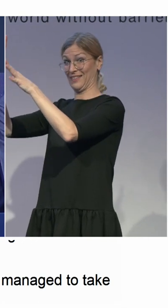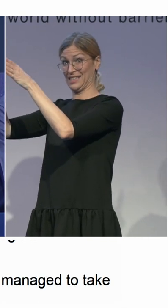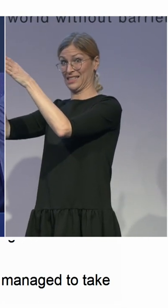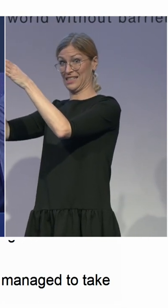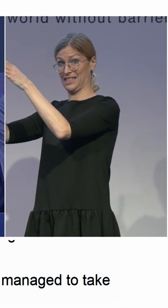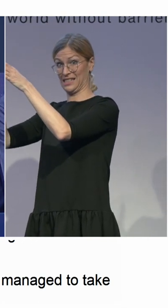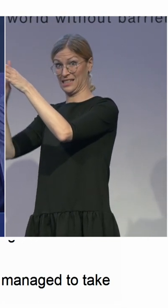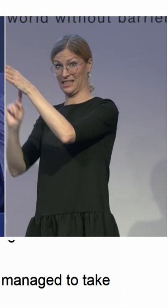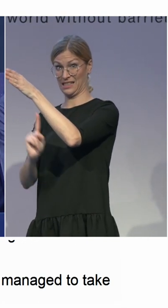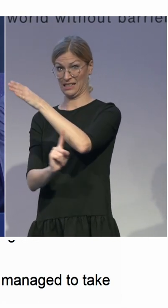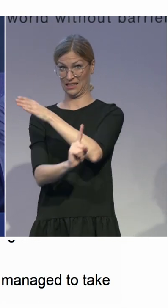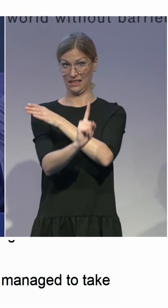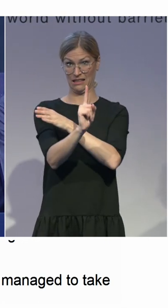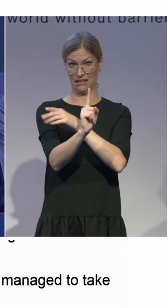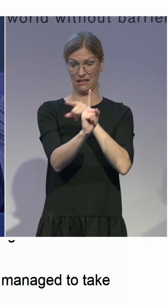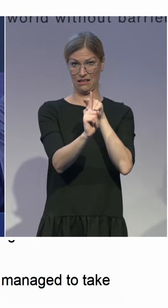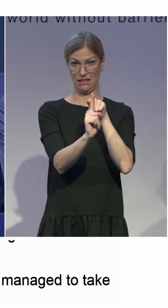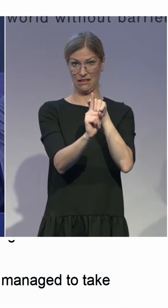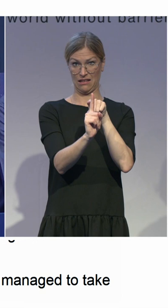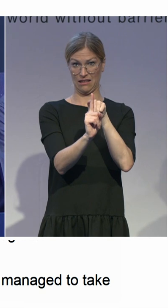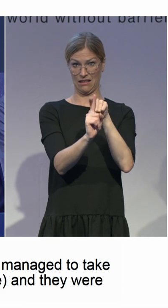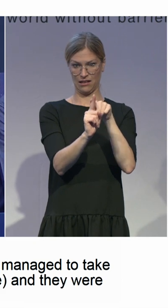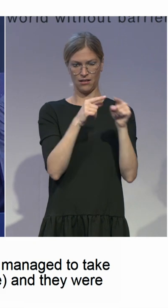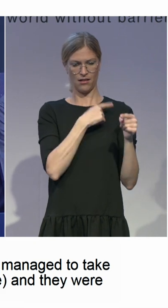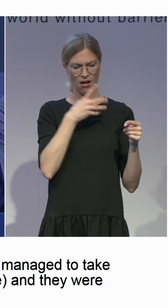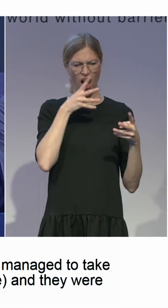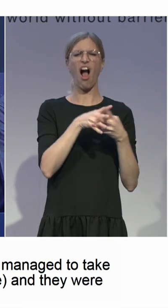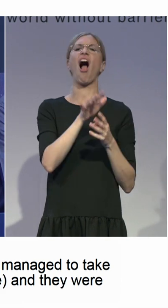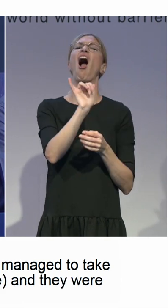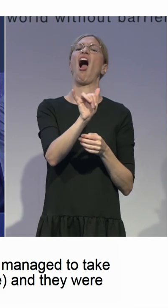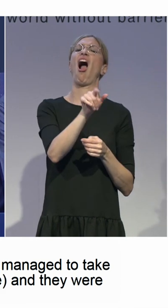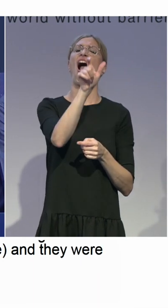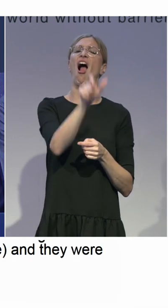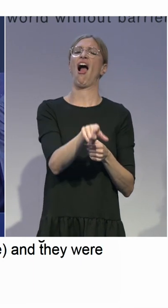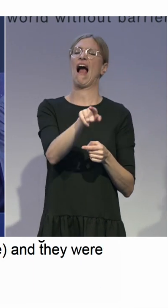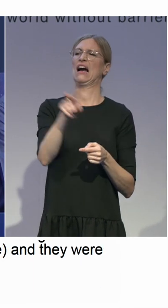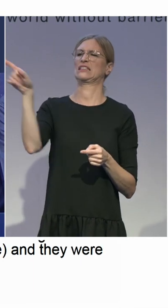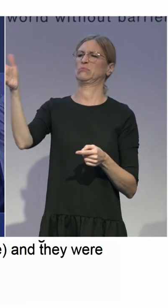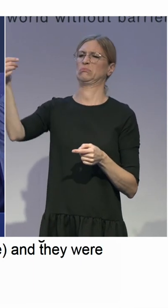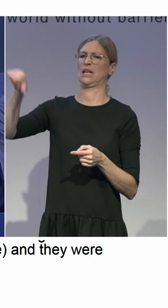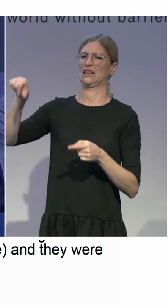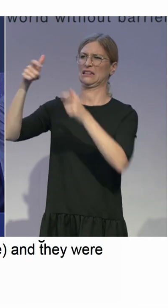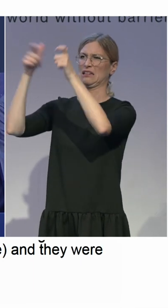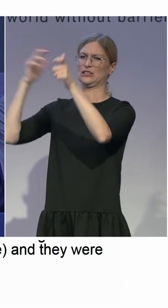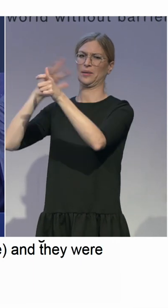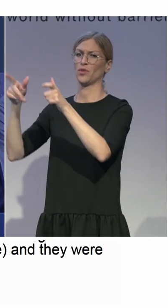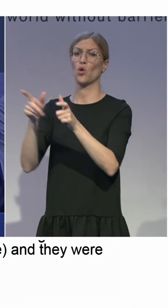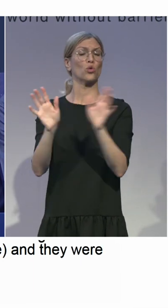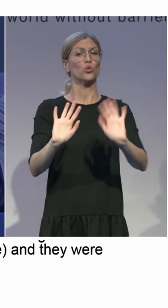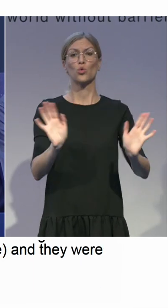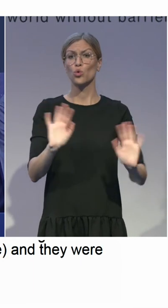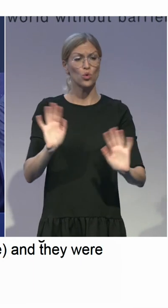So, and now we already have hundreds of people that we're taking them out. And